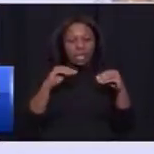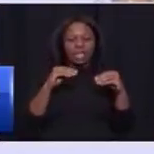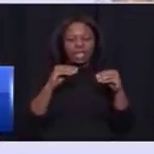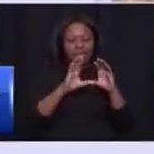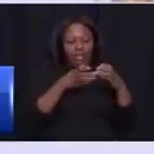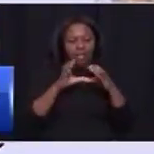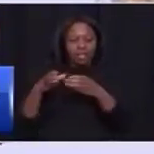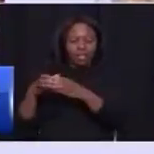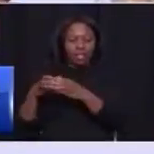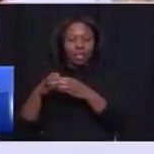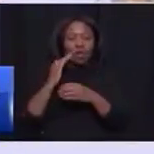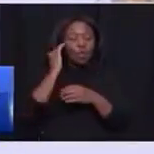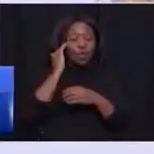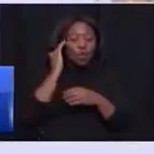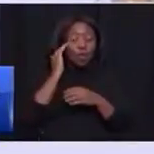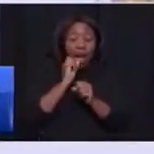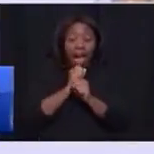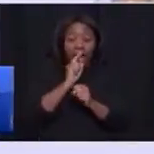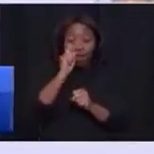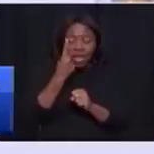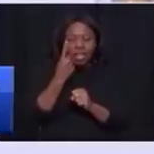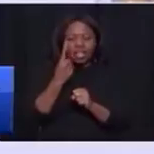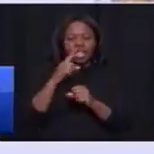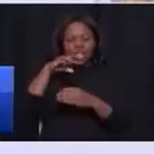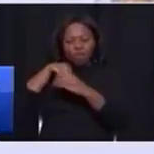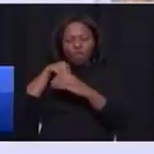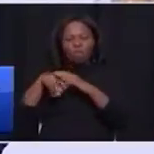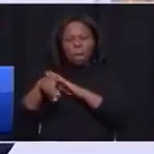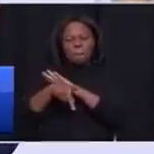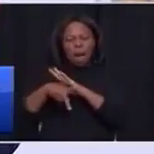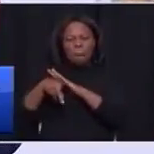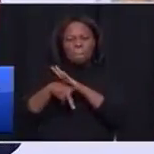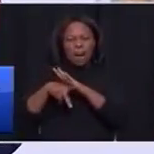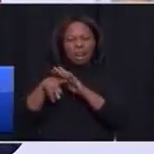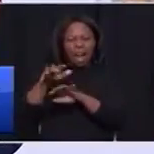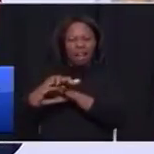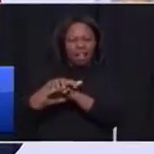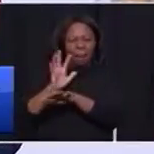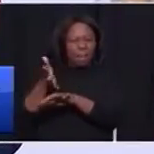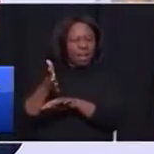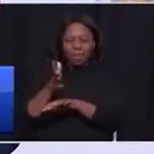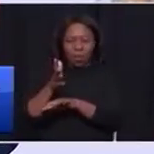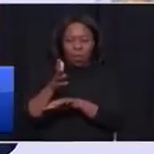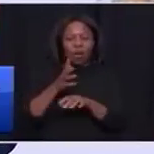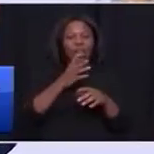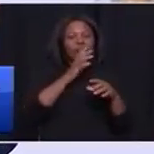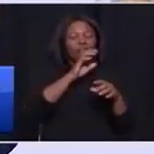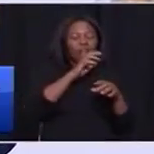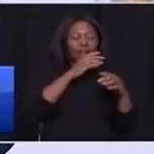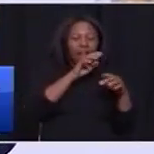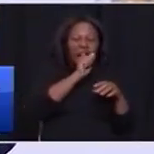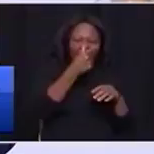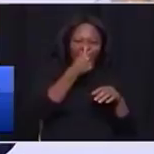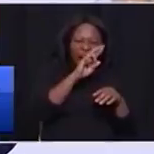know that Hauden is not involved so much in primary agriculture, but agribusiness, agroprocessing